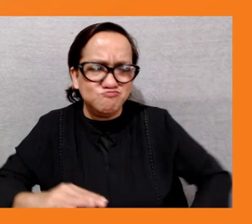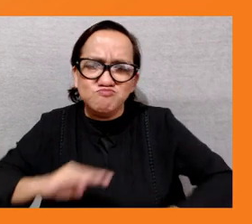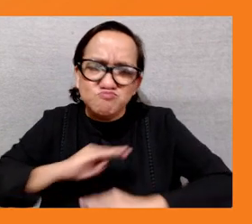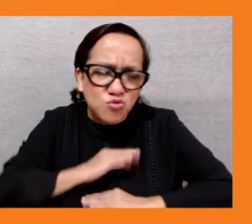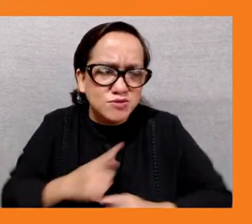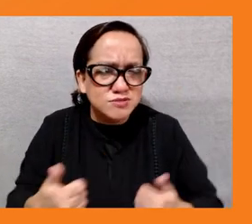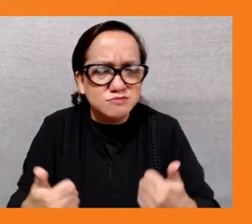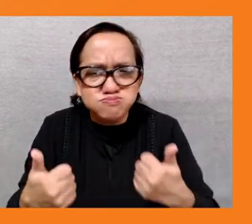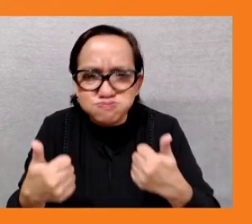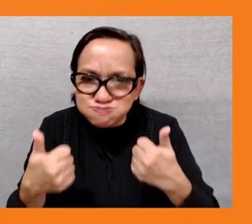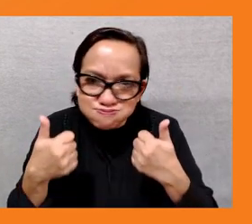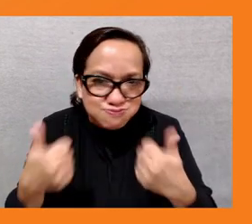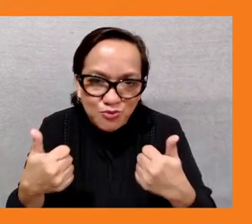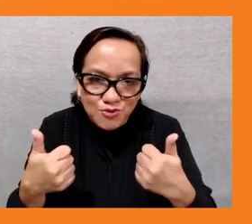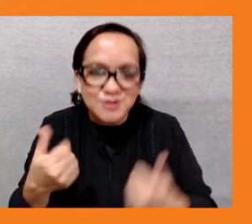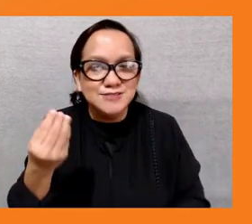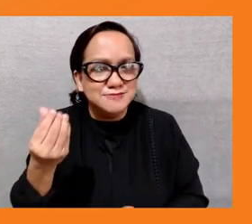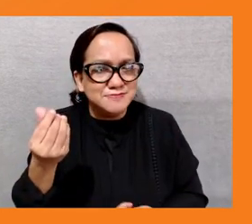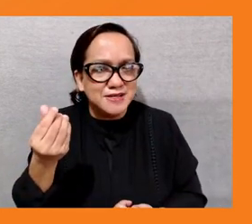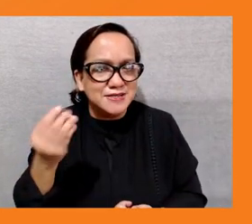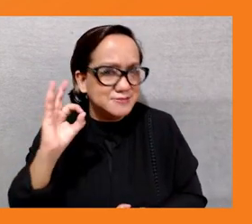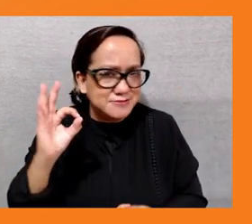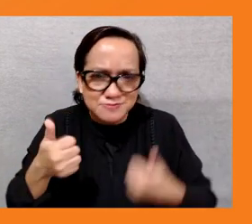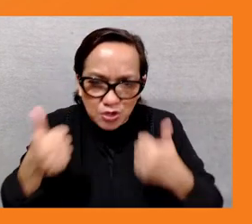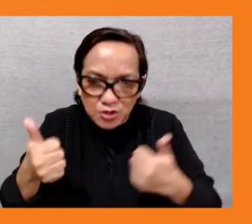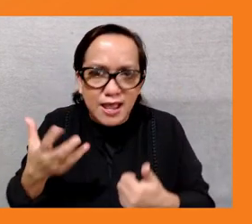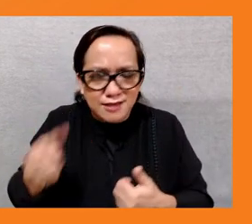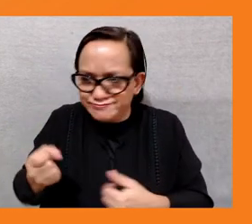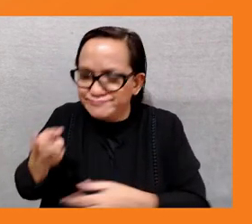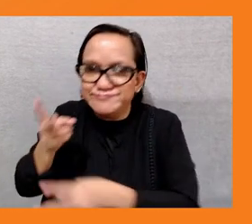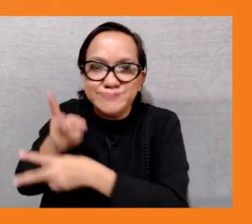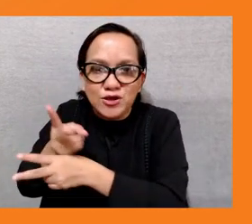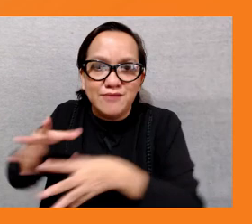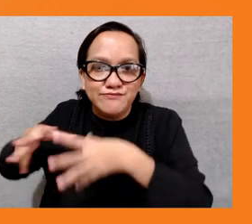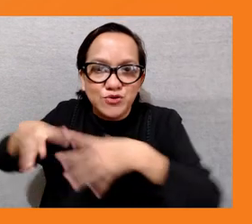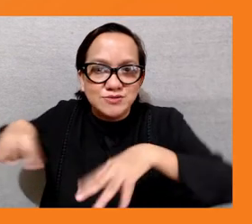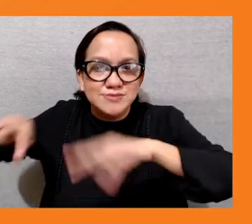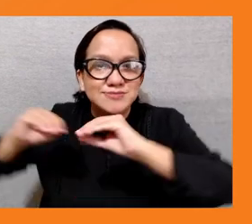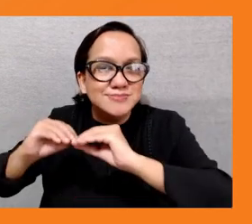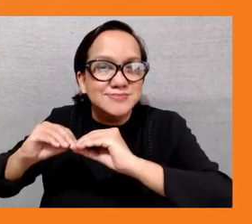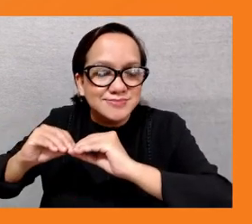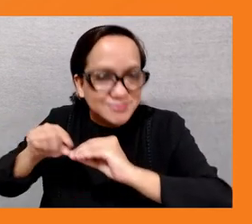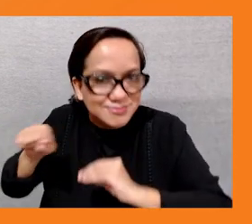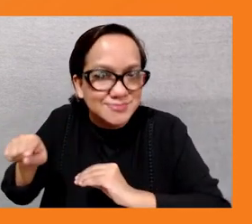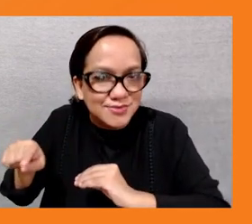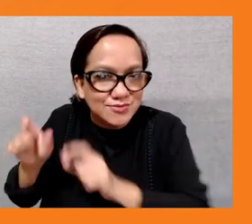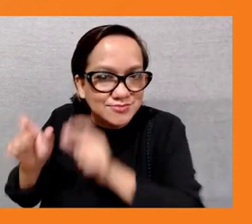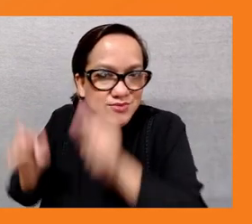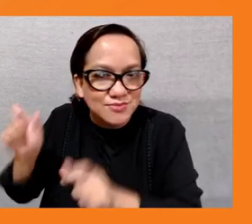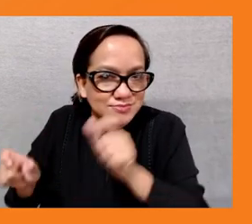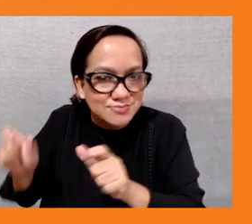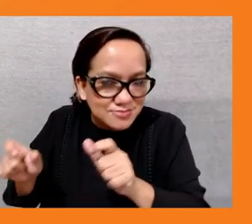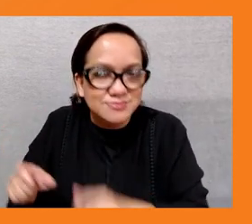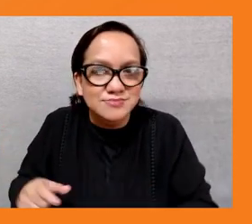their family and then he presented the the report actually it would be good to to take time after this event to read the ilo